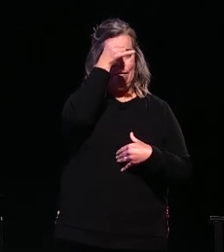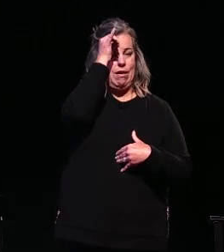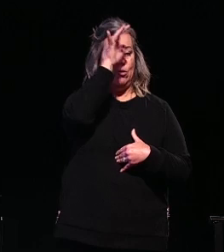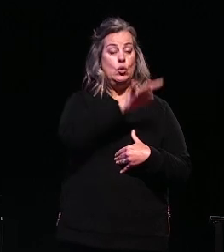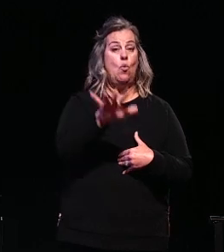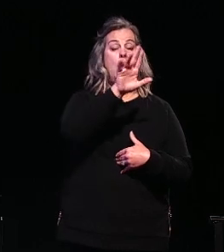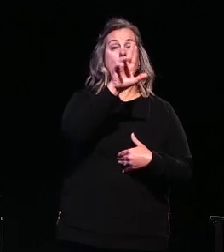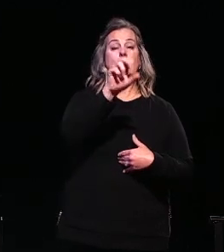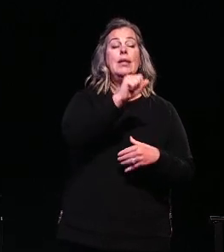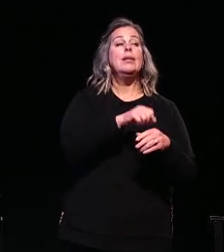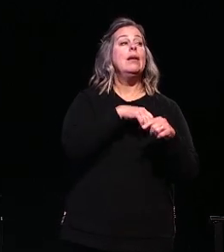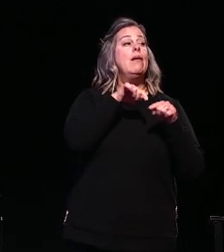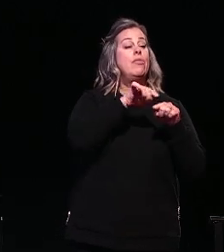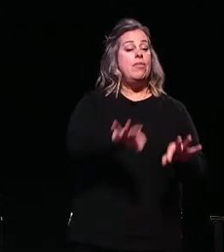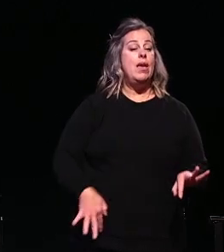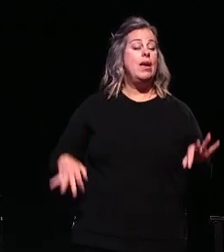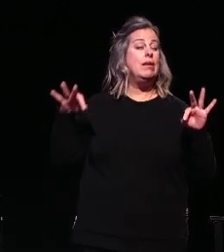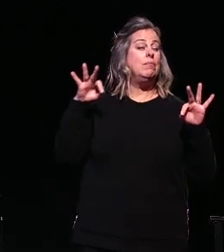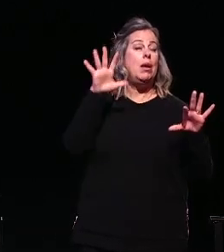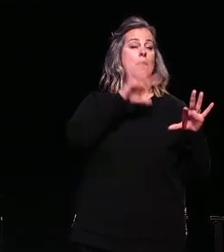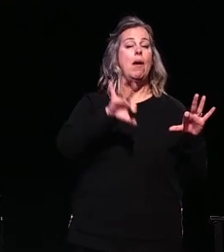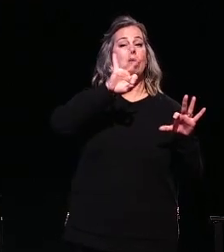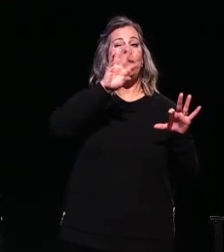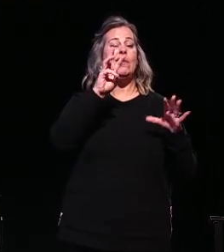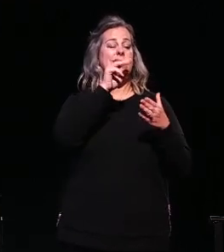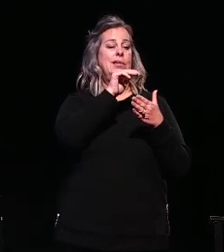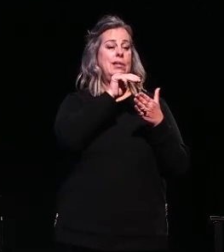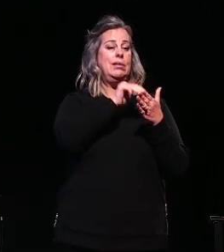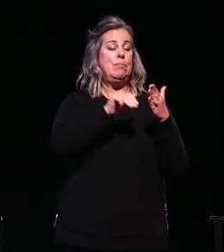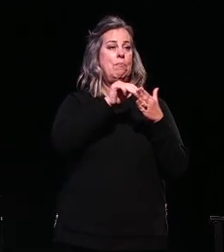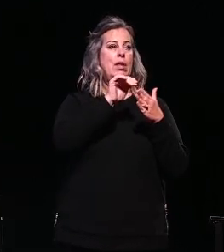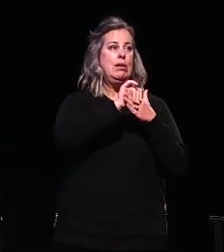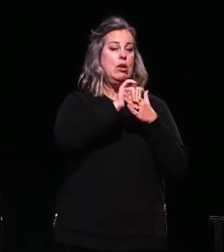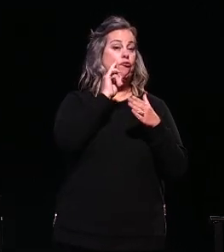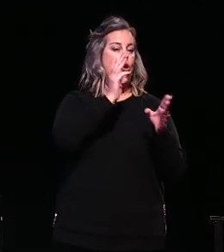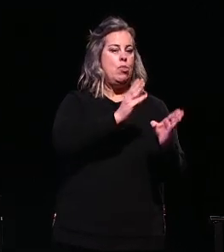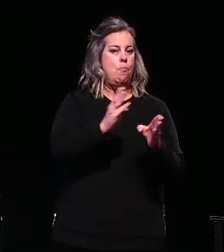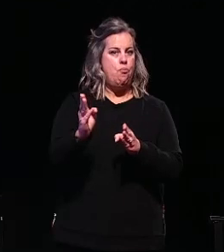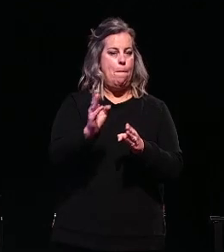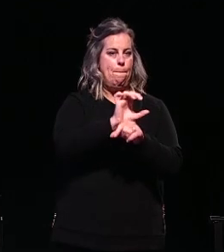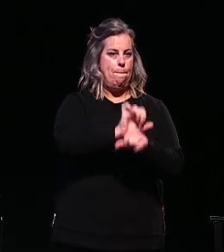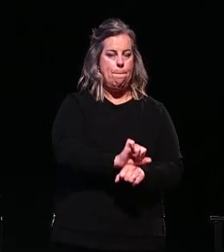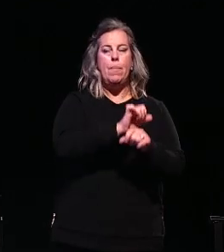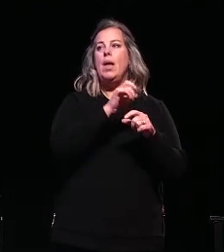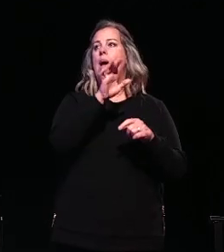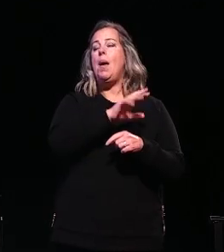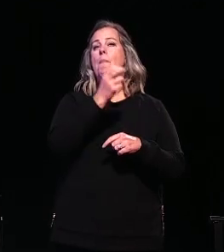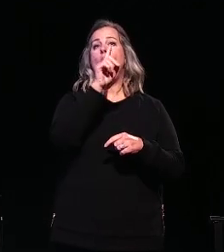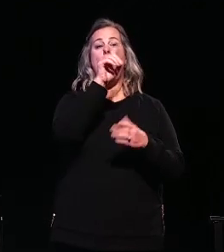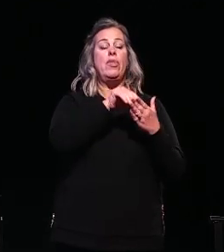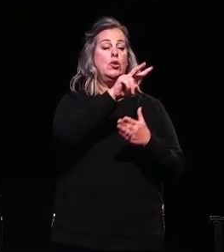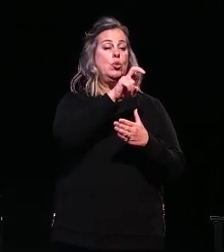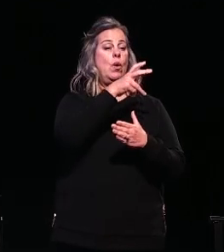They currently spend approximately 96 million dollars annually on their prep routines and an estimated 1,200 of these farms are in New